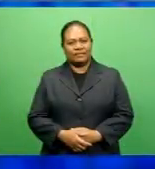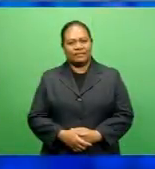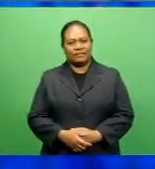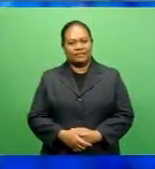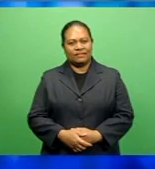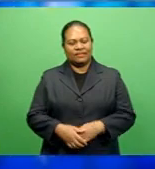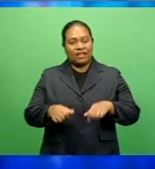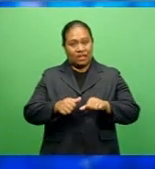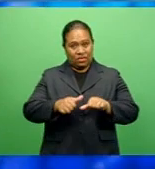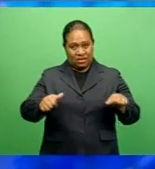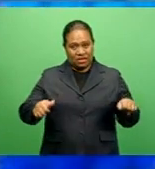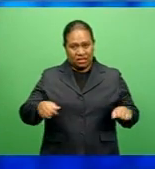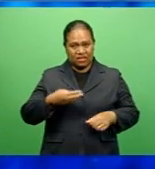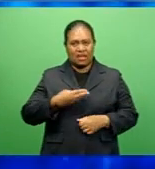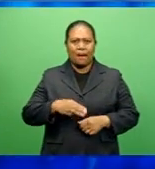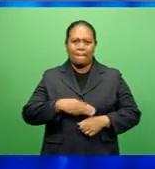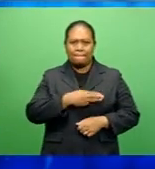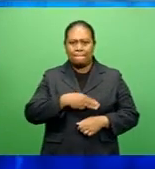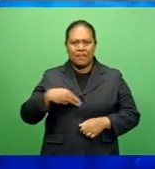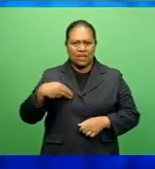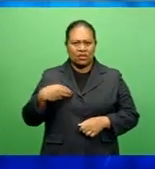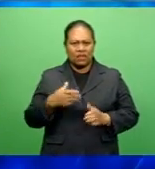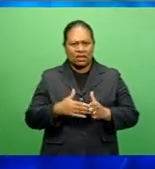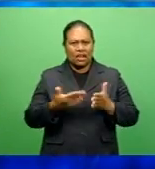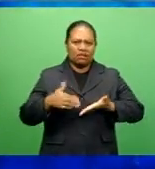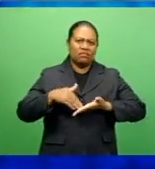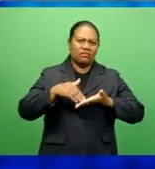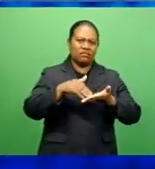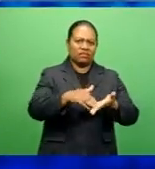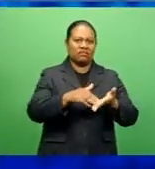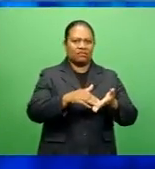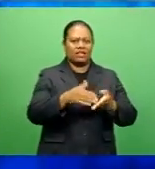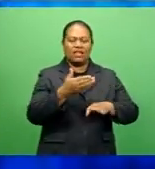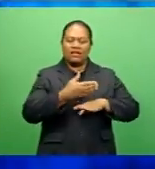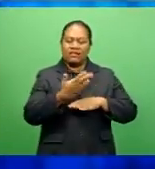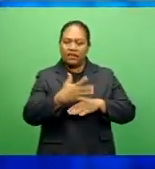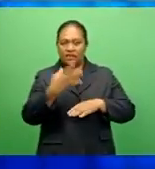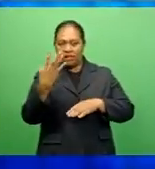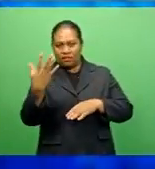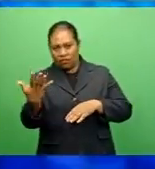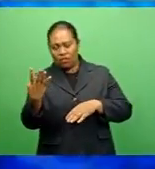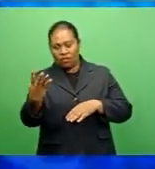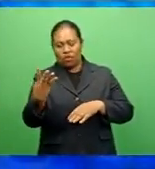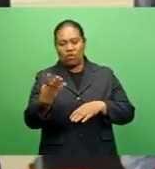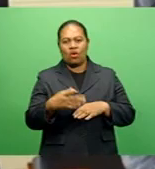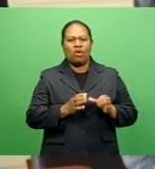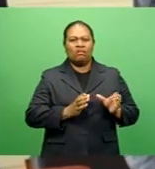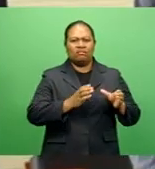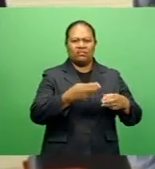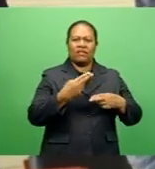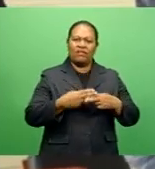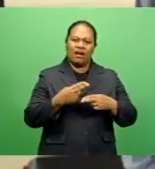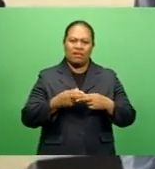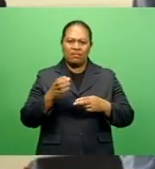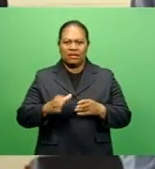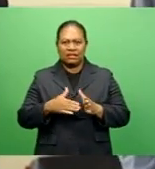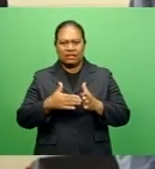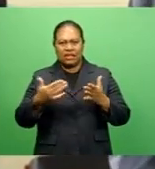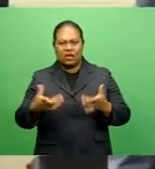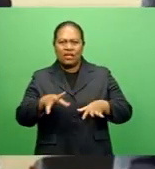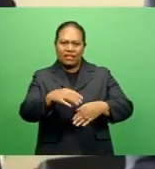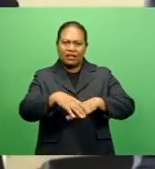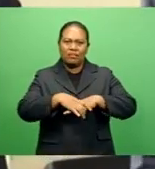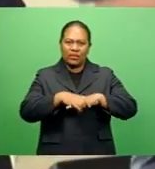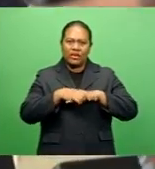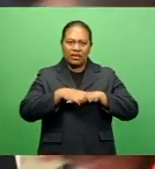The Agricultural Ministry will help 54 new farmers become agricultural entrepreneurs. Receiving nursery kits from British High